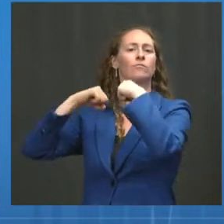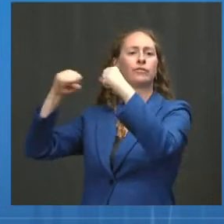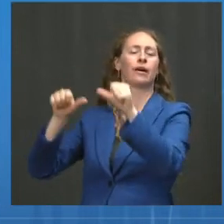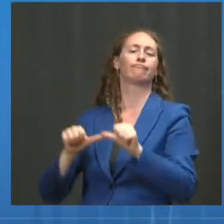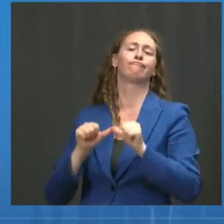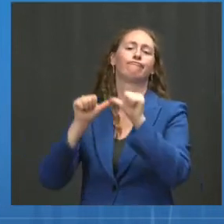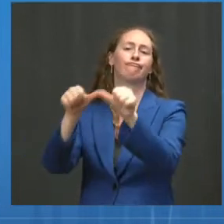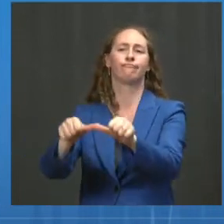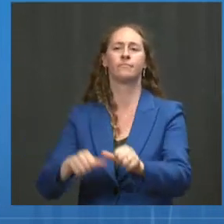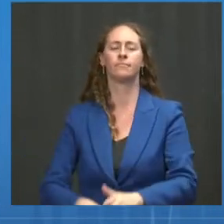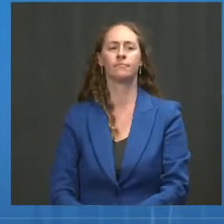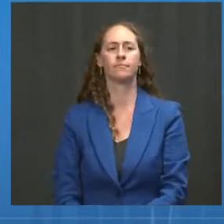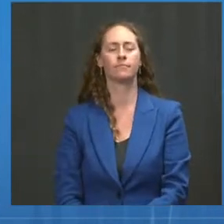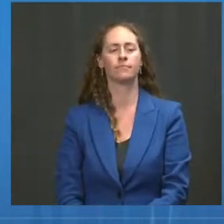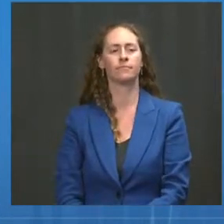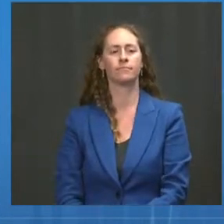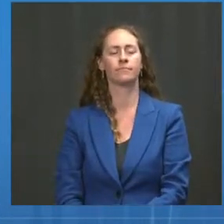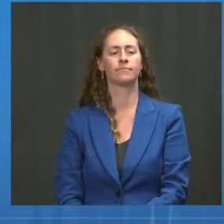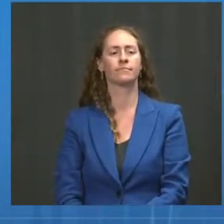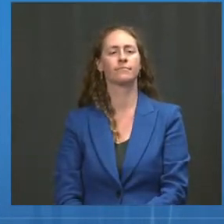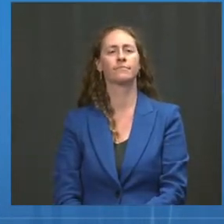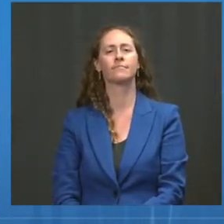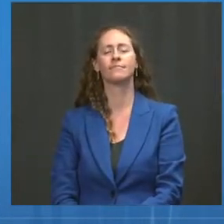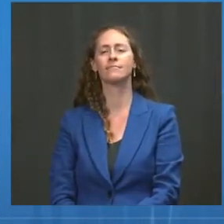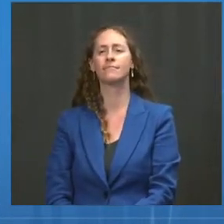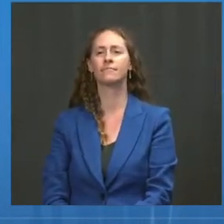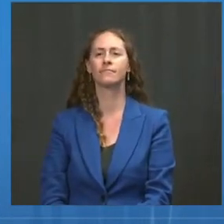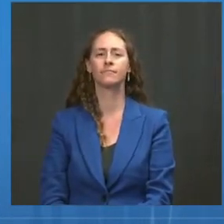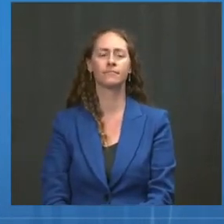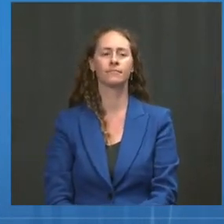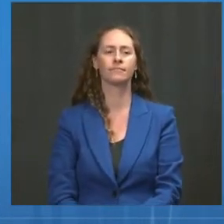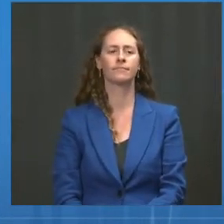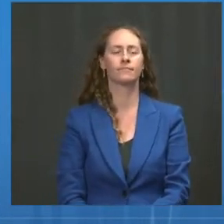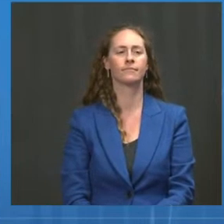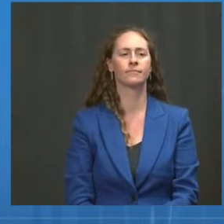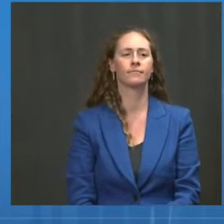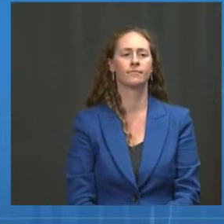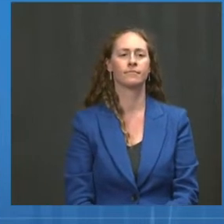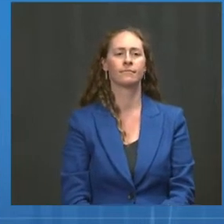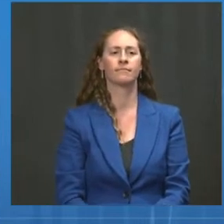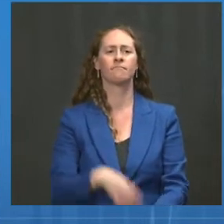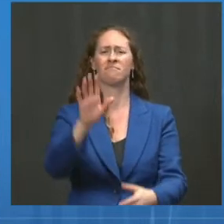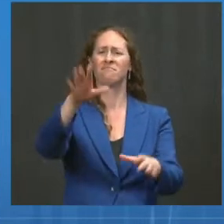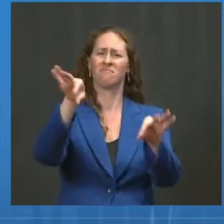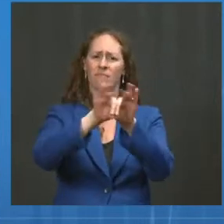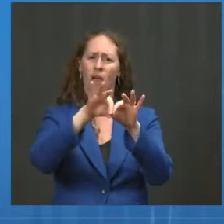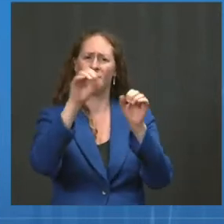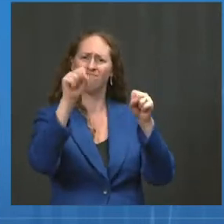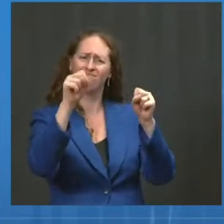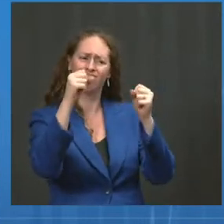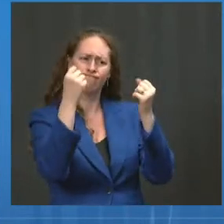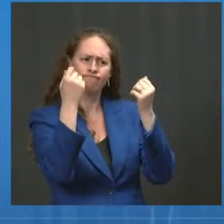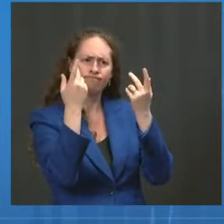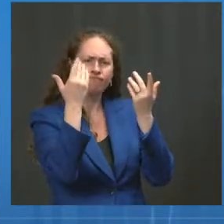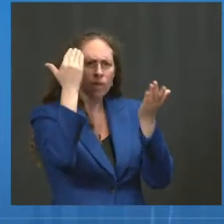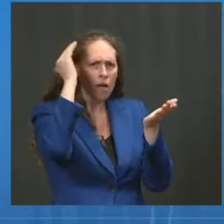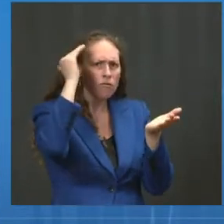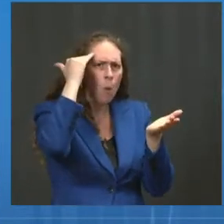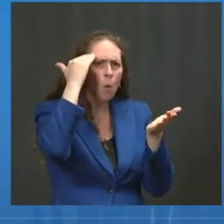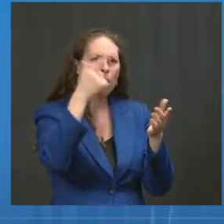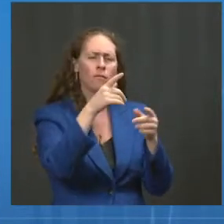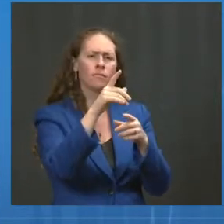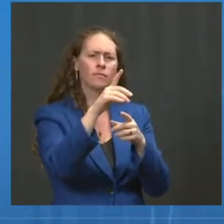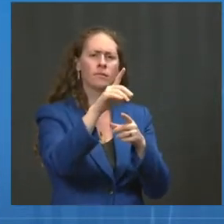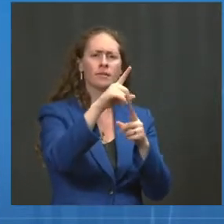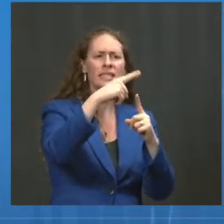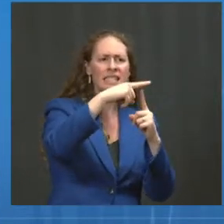But again, not to downplay the ultimate potential importance of T-cells, but if you look at the relationship between antibody